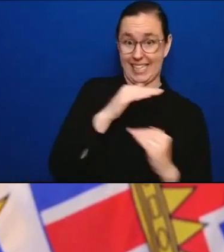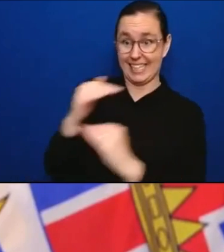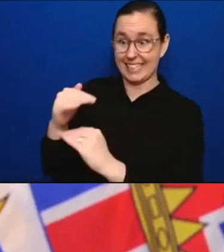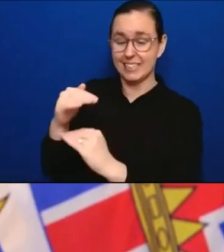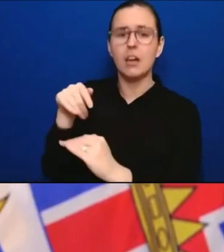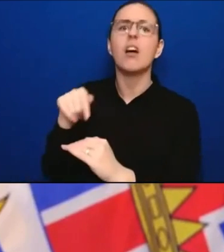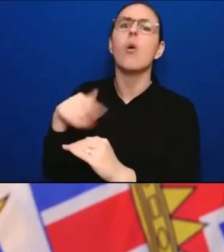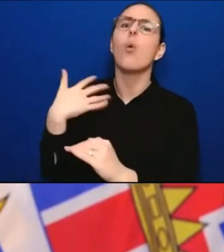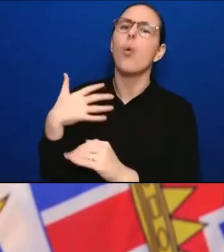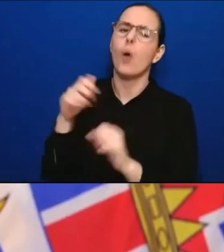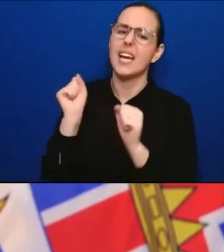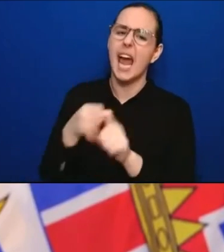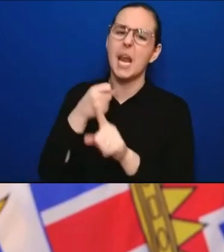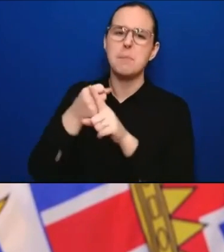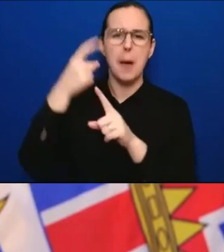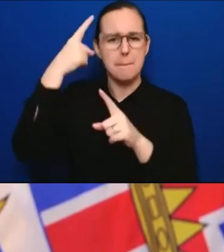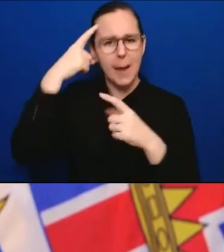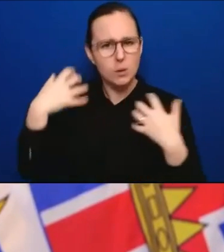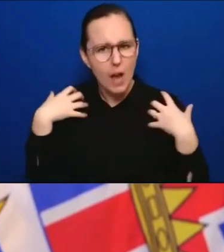is from Les Lane, Times Colonist.